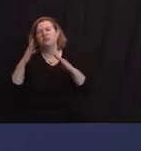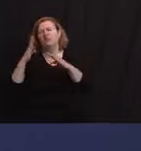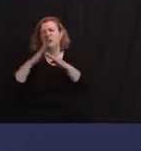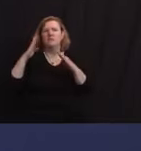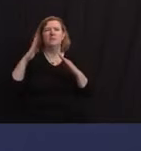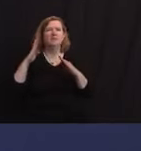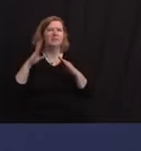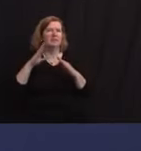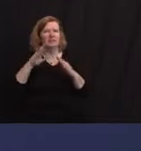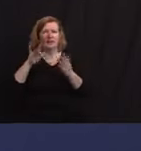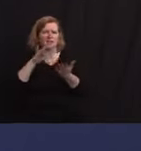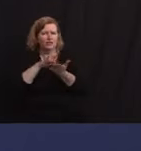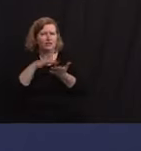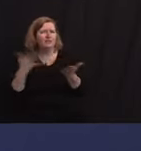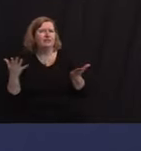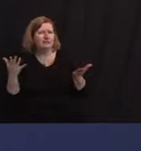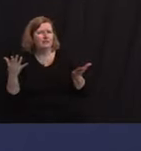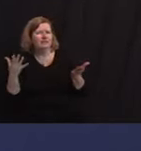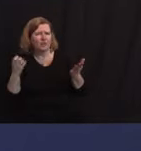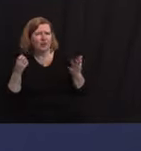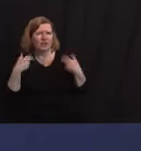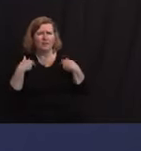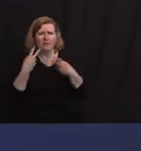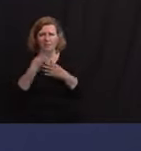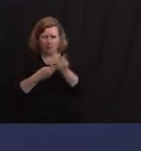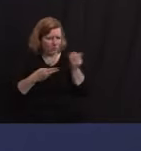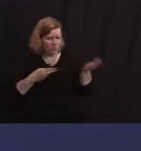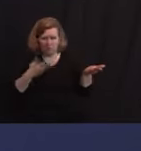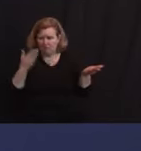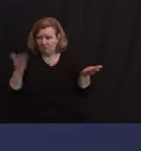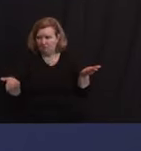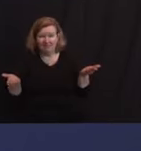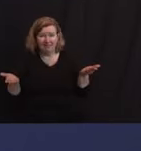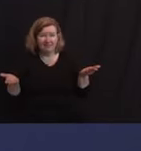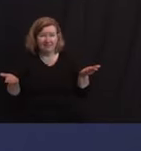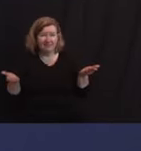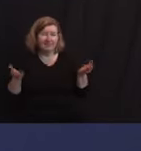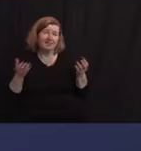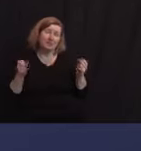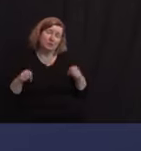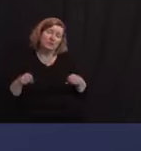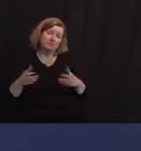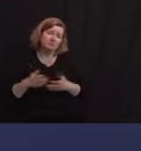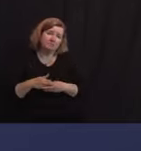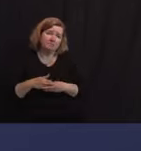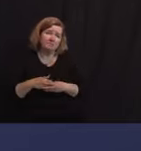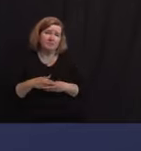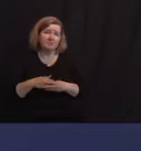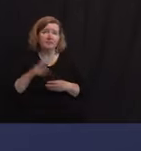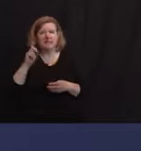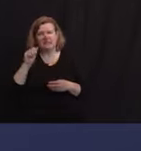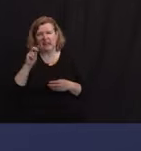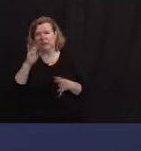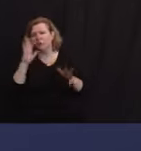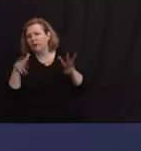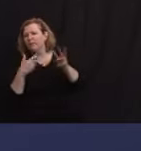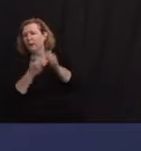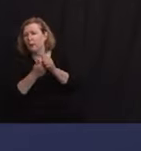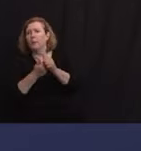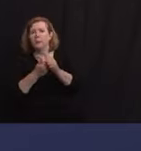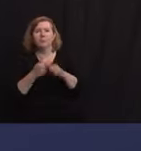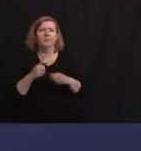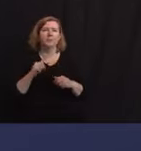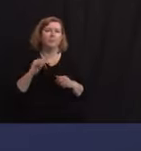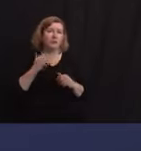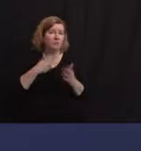And we should be able to walk and chew gum, and I'm confident that we can and will. And I'll get Dan to follow up. Having said that, it's not our intention to not follow up.